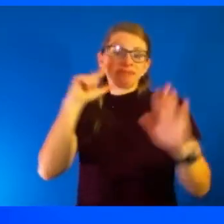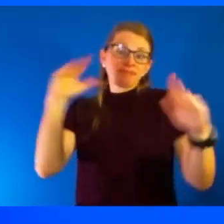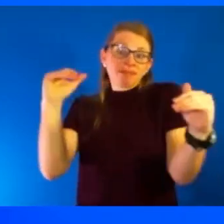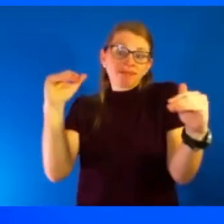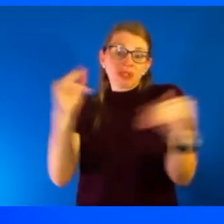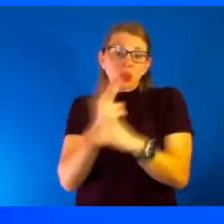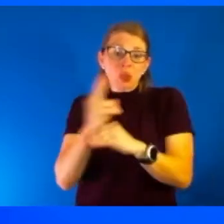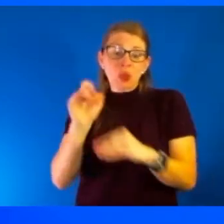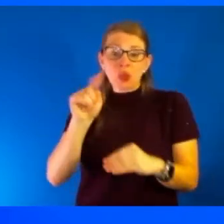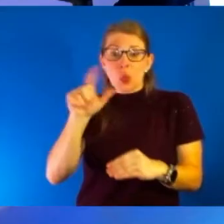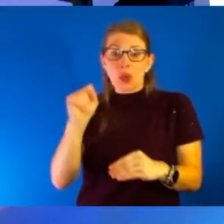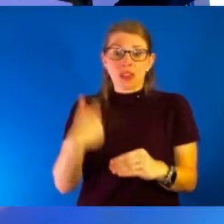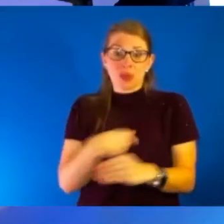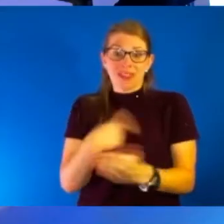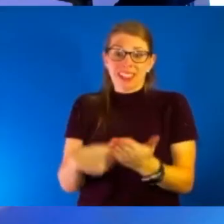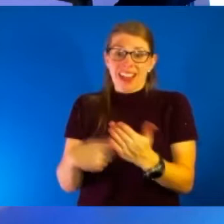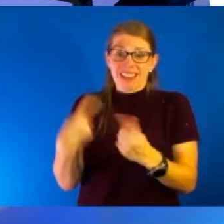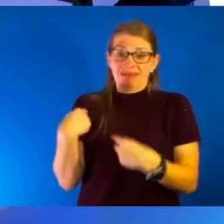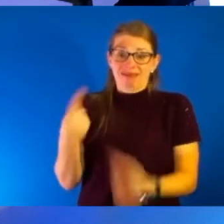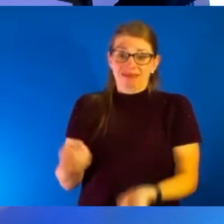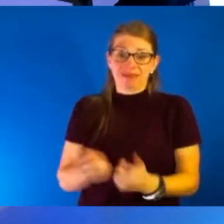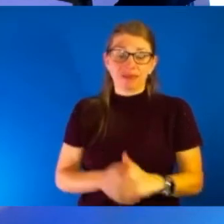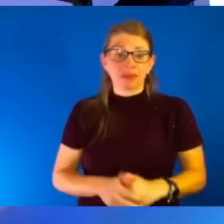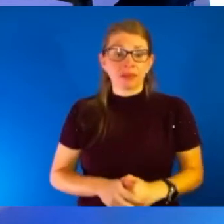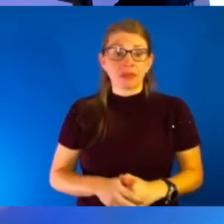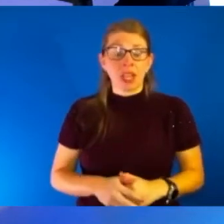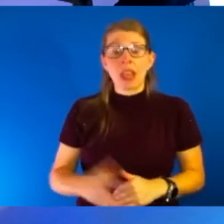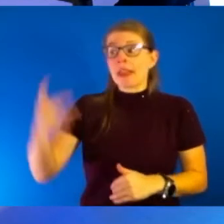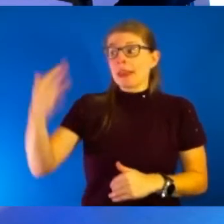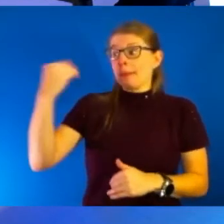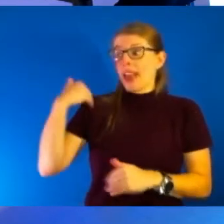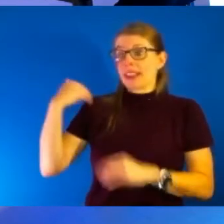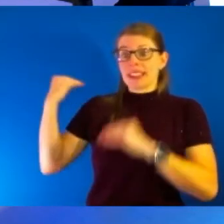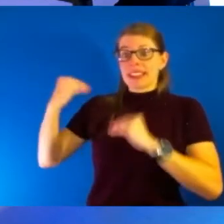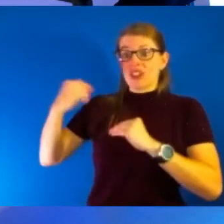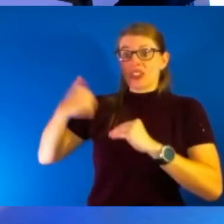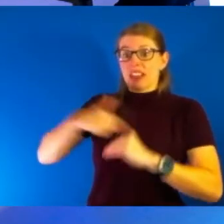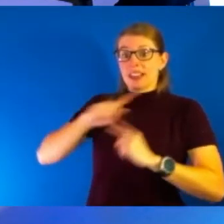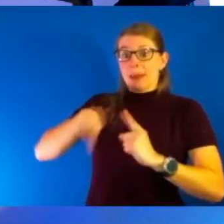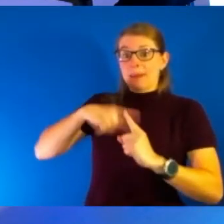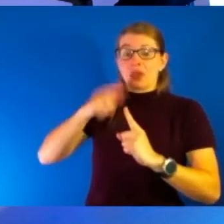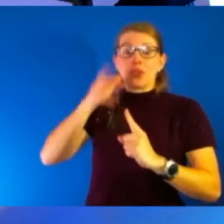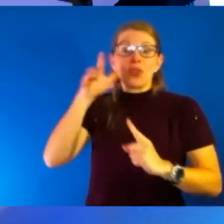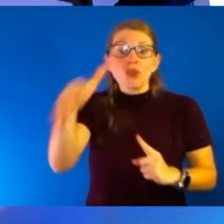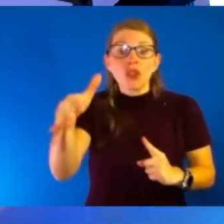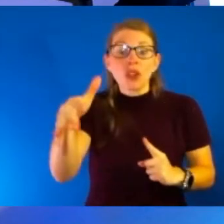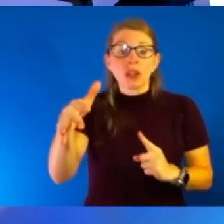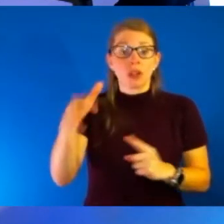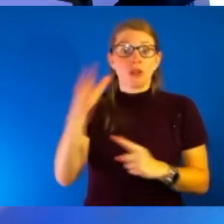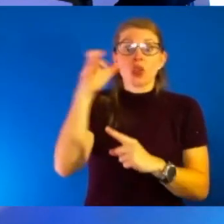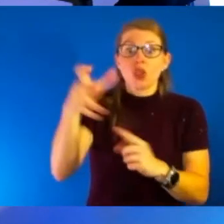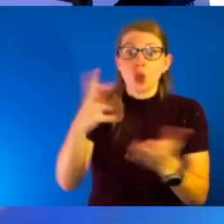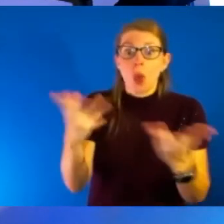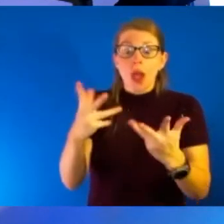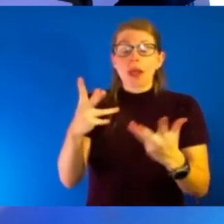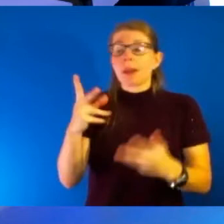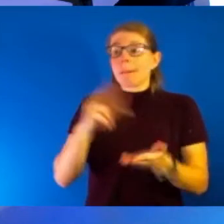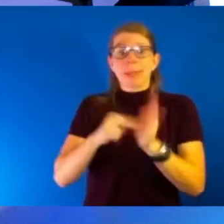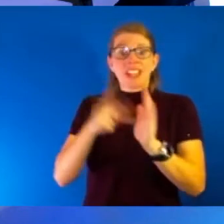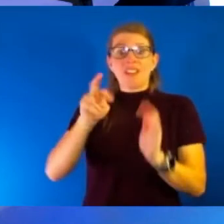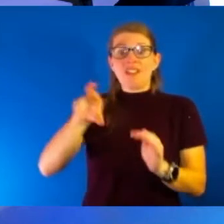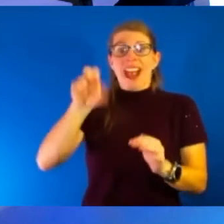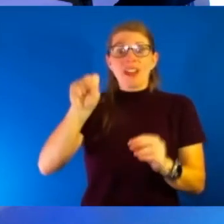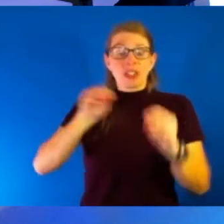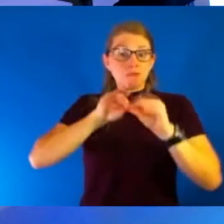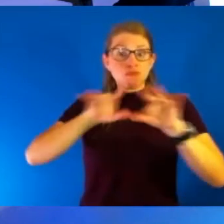that we've talked about. think clearly the past teaches us about the future of the virus. The future is it's still out there. It is endemic. Great term, great